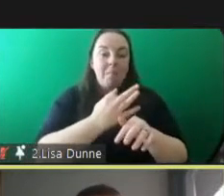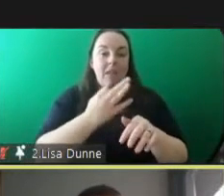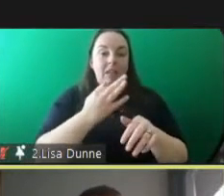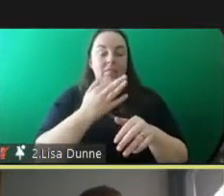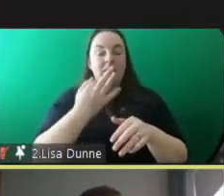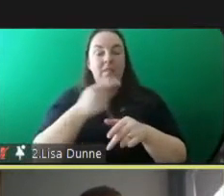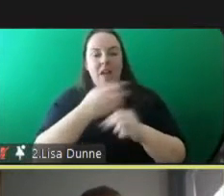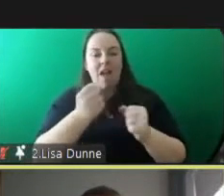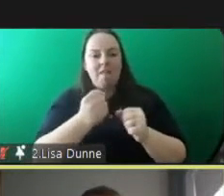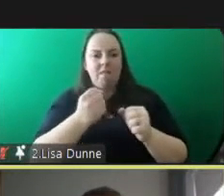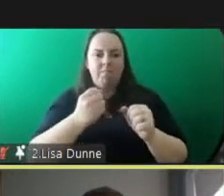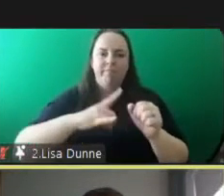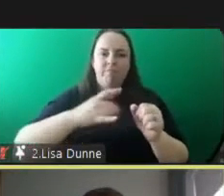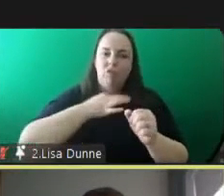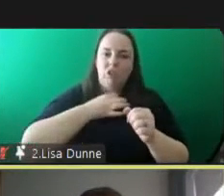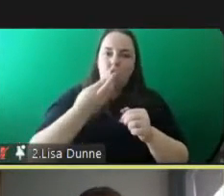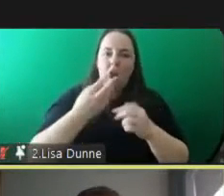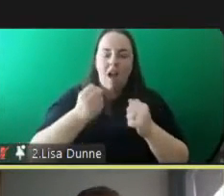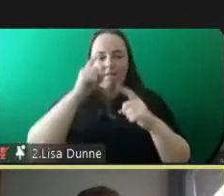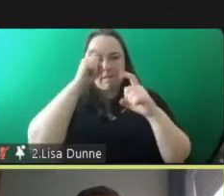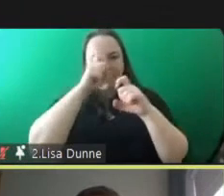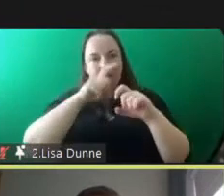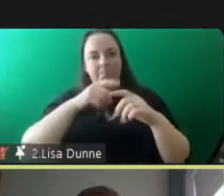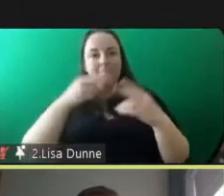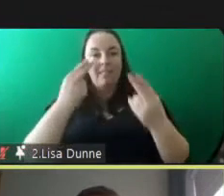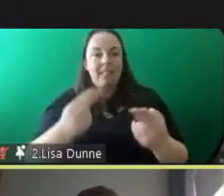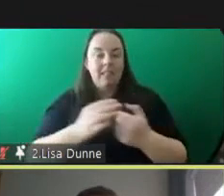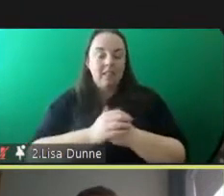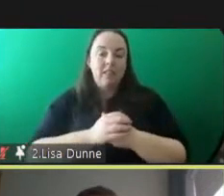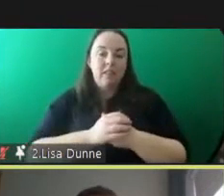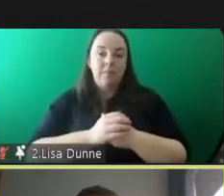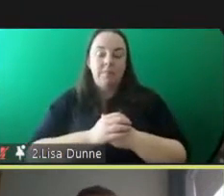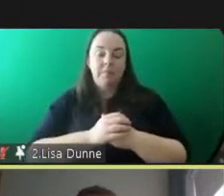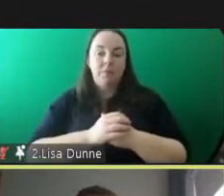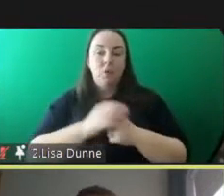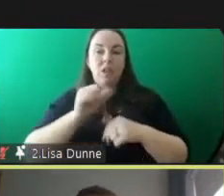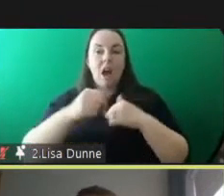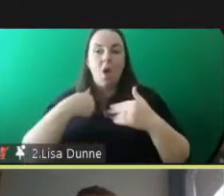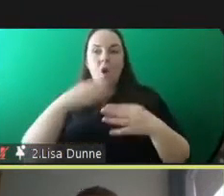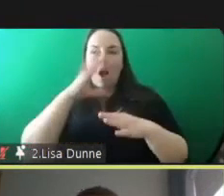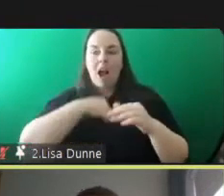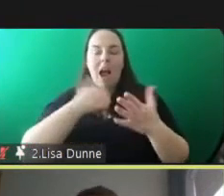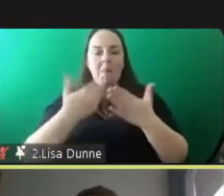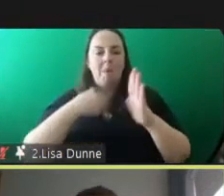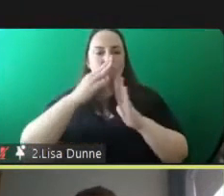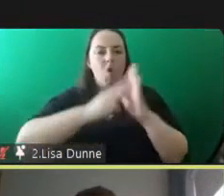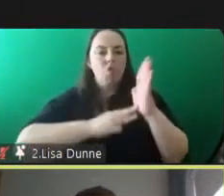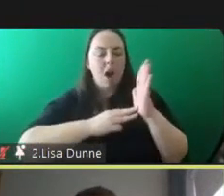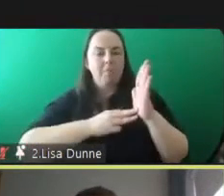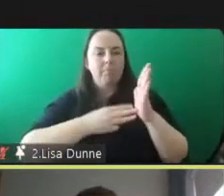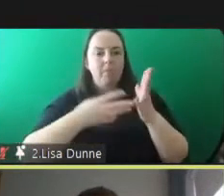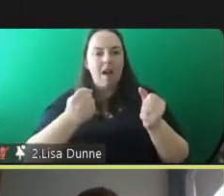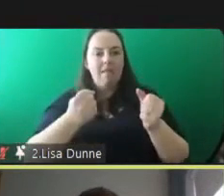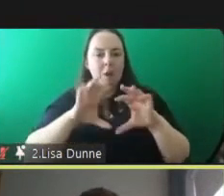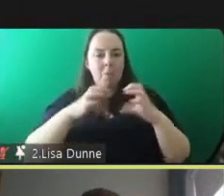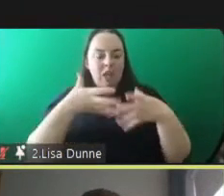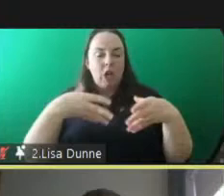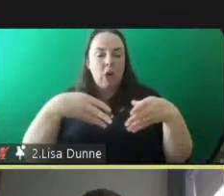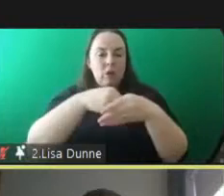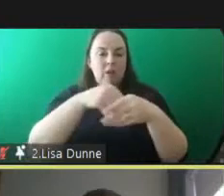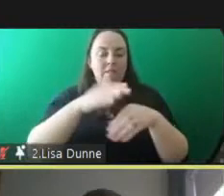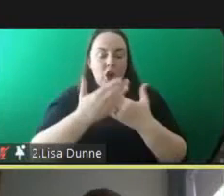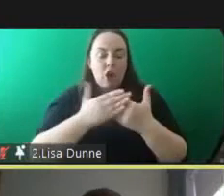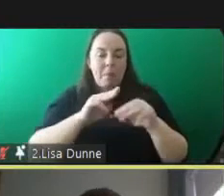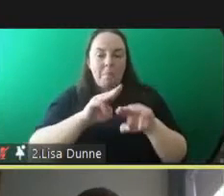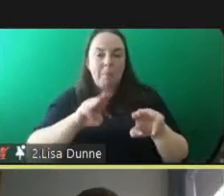uh today i'm going to briefly look at how our programs foster community inclusion for young people in or